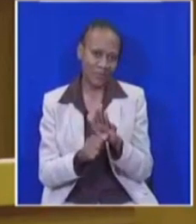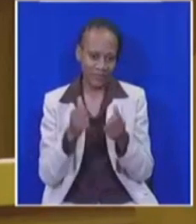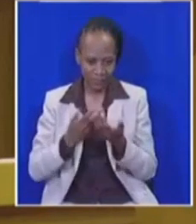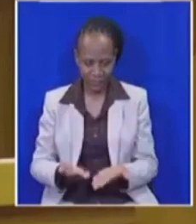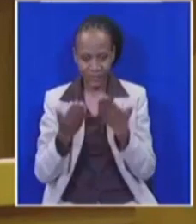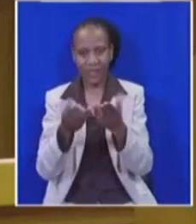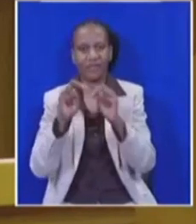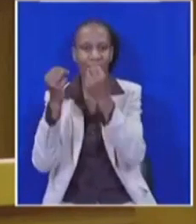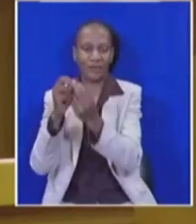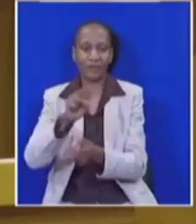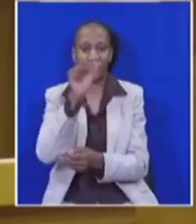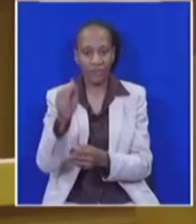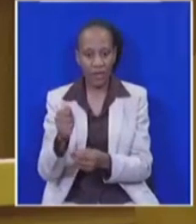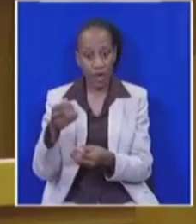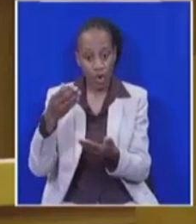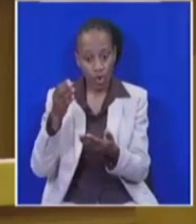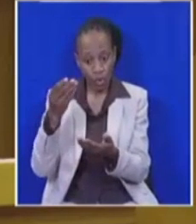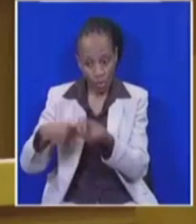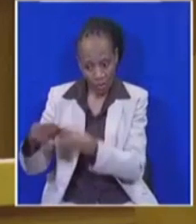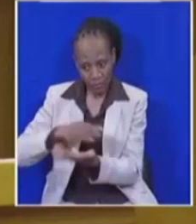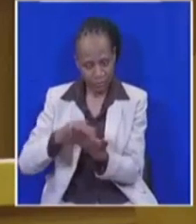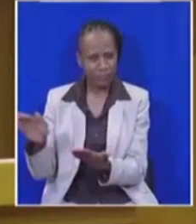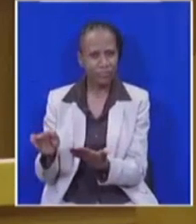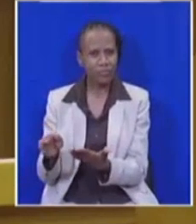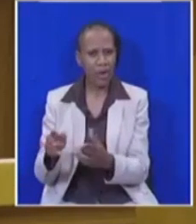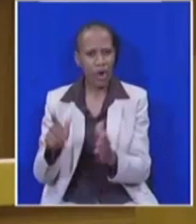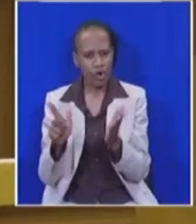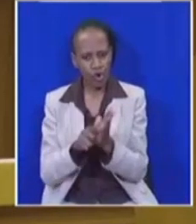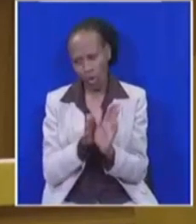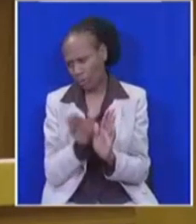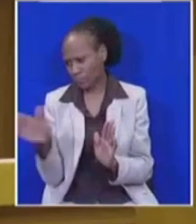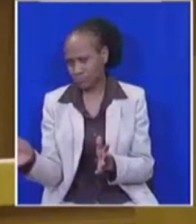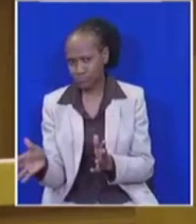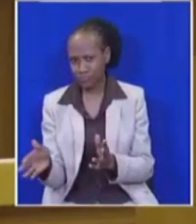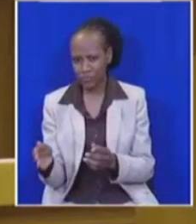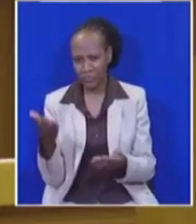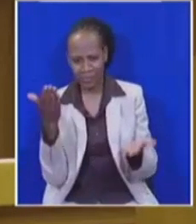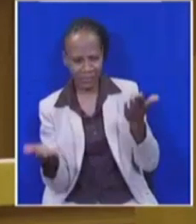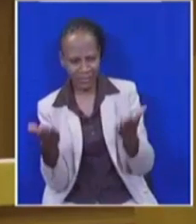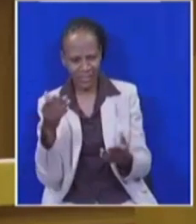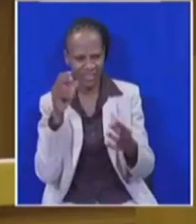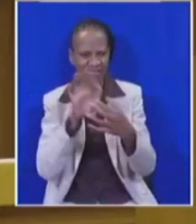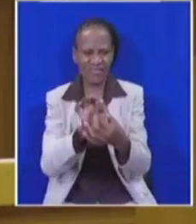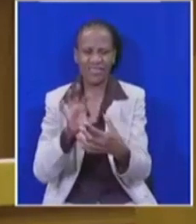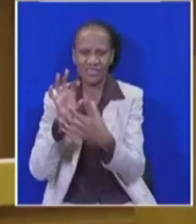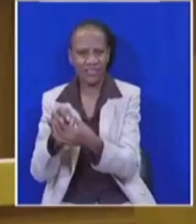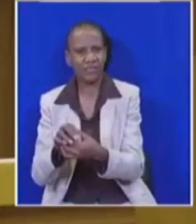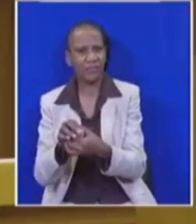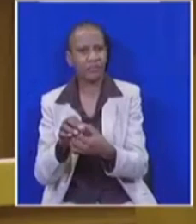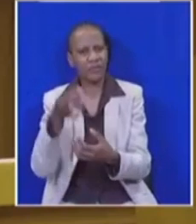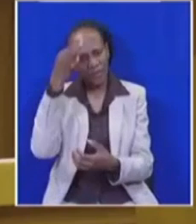in the fight against corruption, unlawful enrichment, prejudice and impropriety in state affairs and for the betterment of good governance.